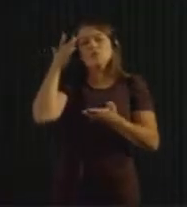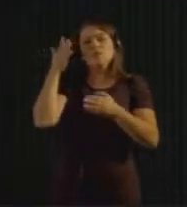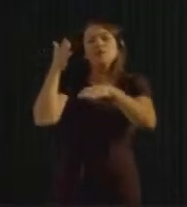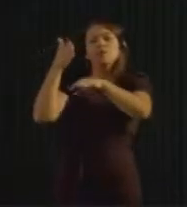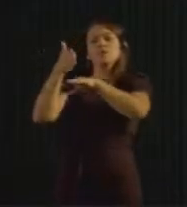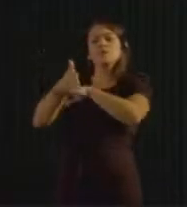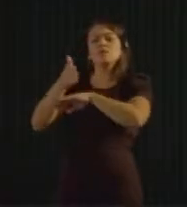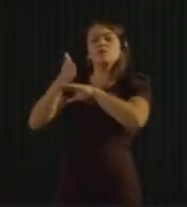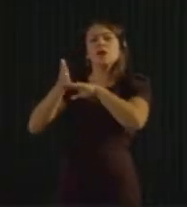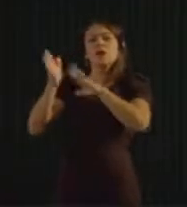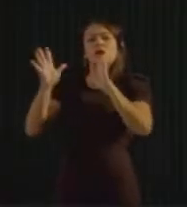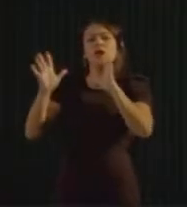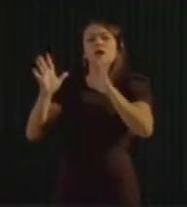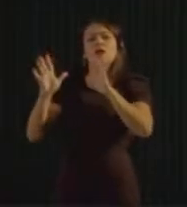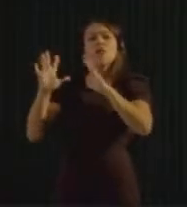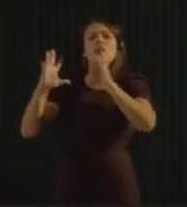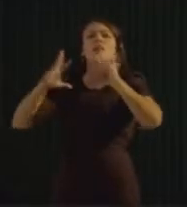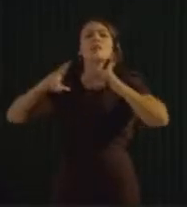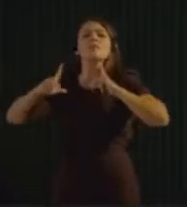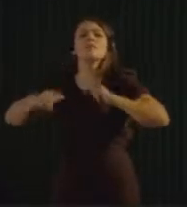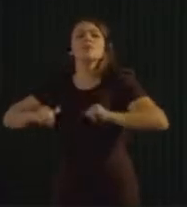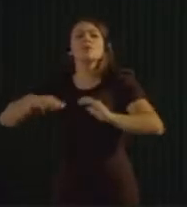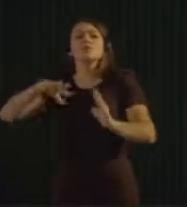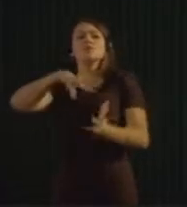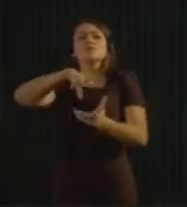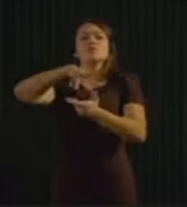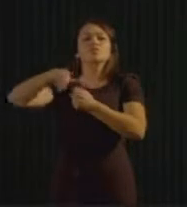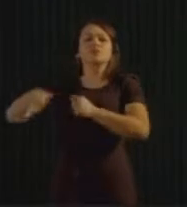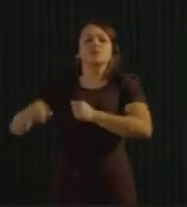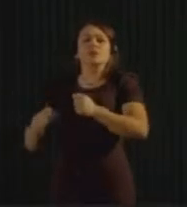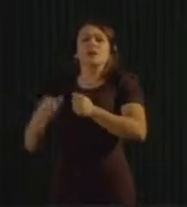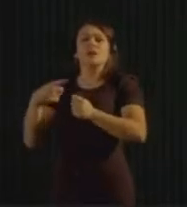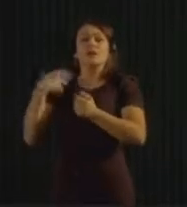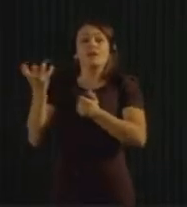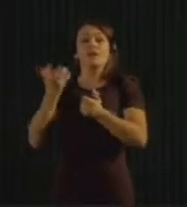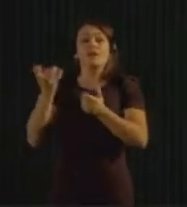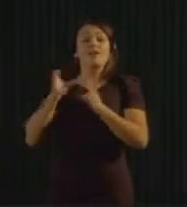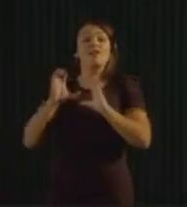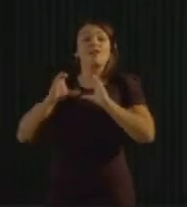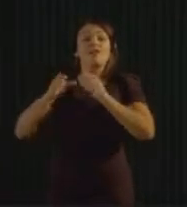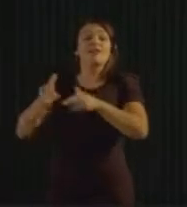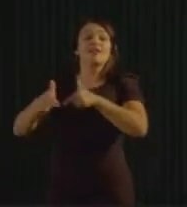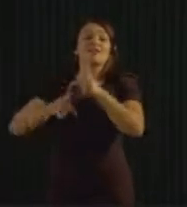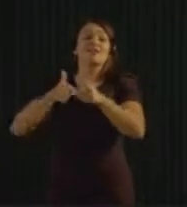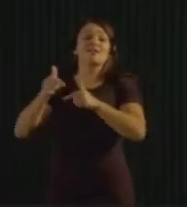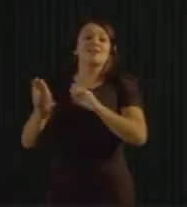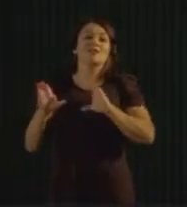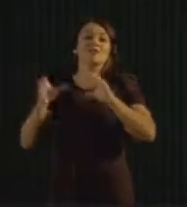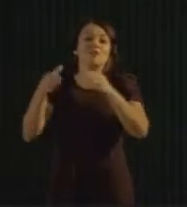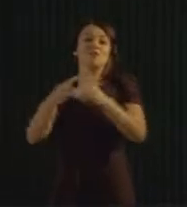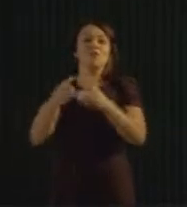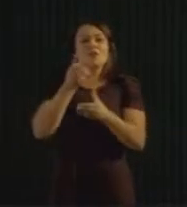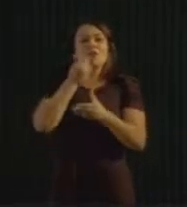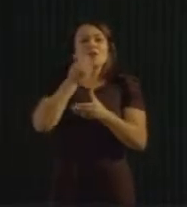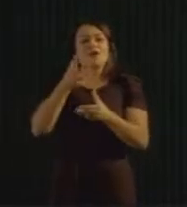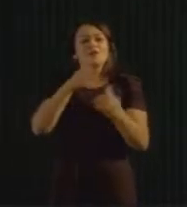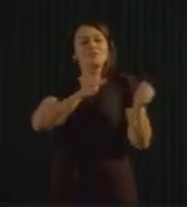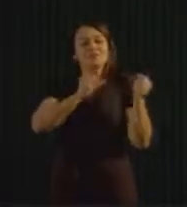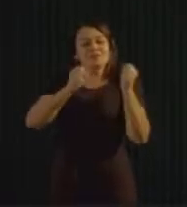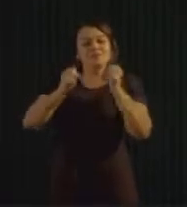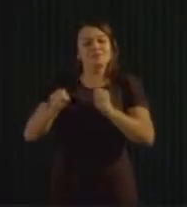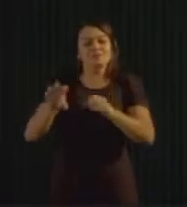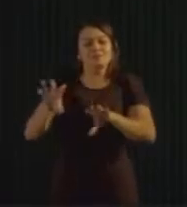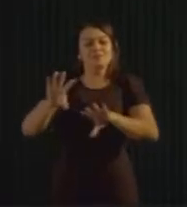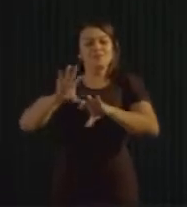And people always enjoy group actions and that empower you and you start thinking a little bit more